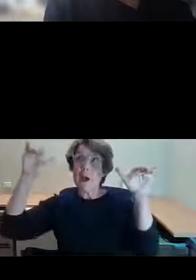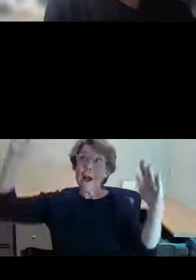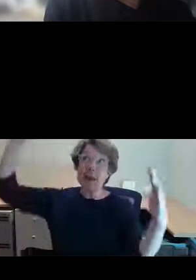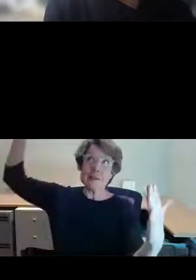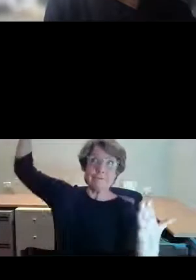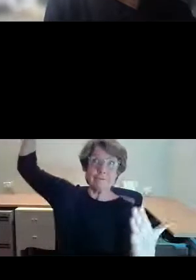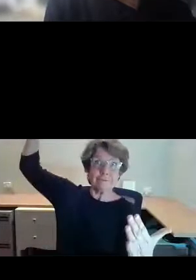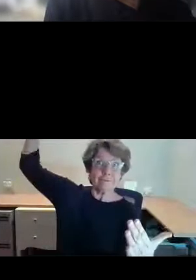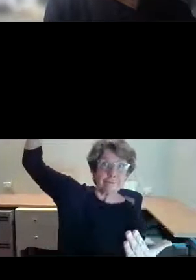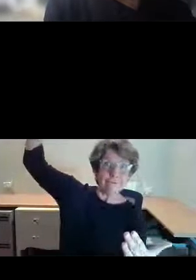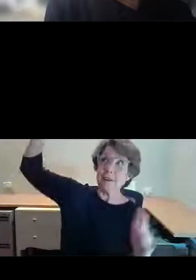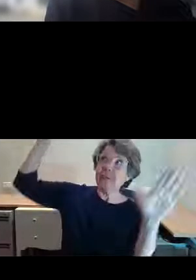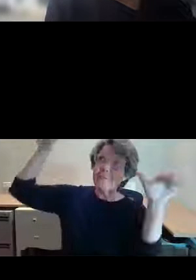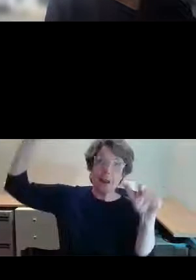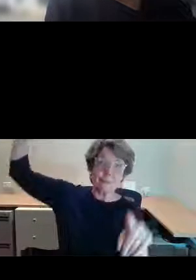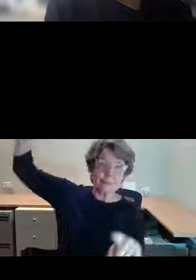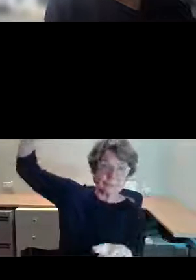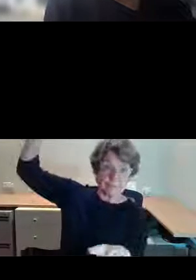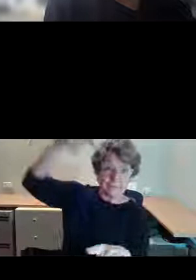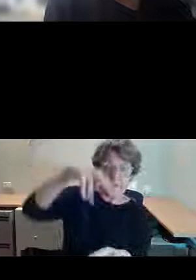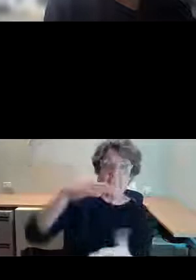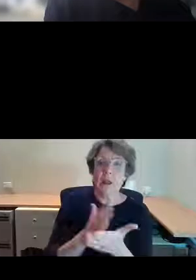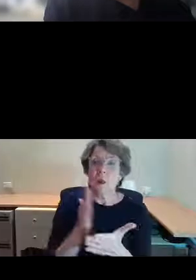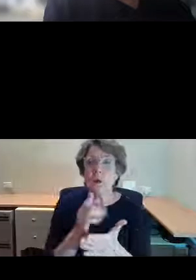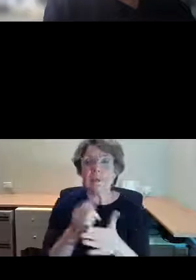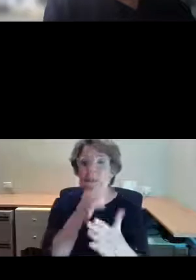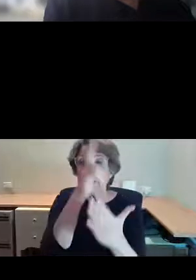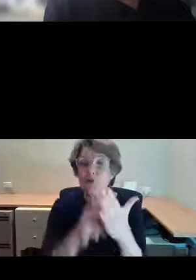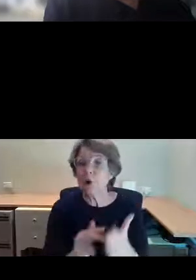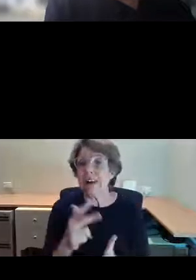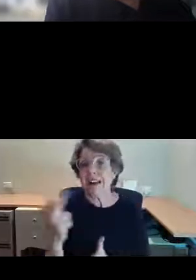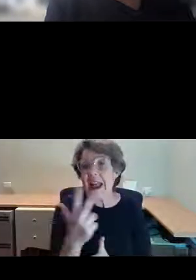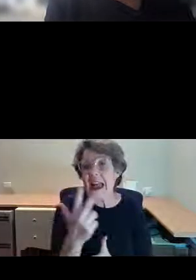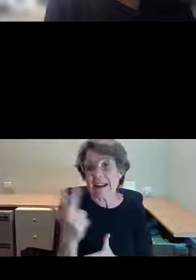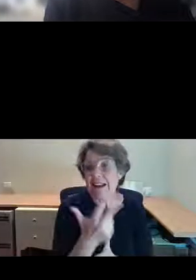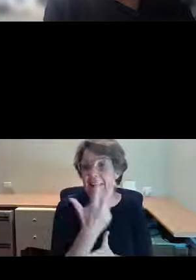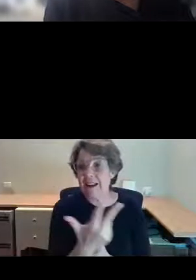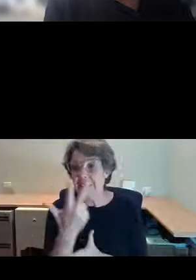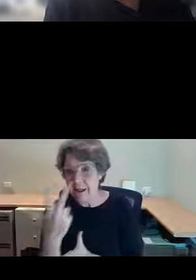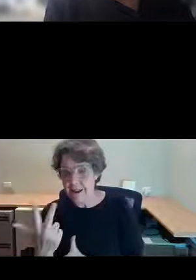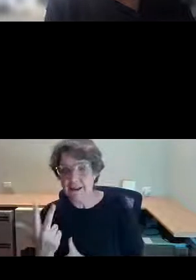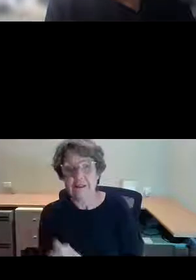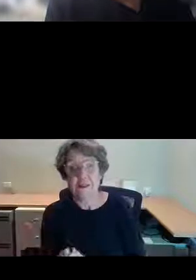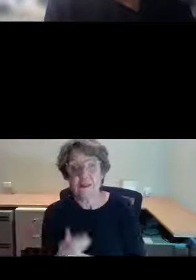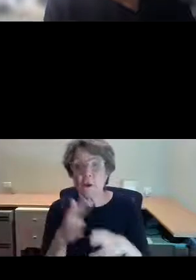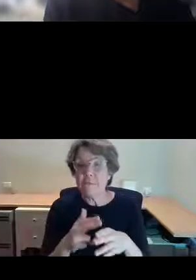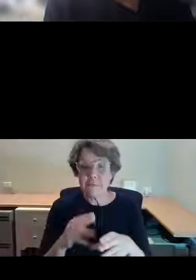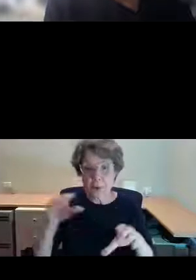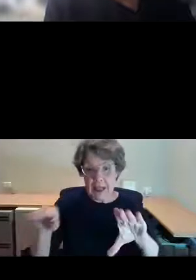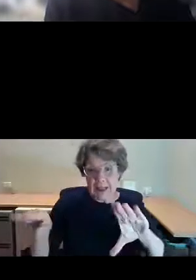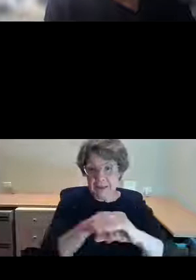by Arthur Henry Fullwood in 1888 for a centennial souvenir insert into